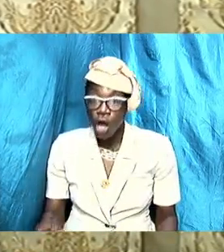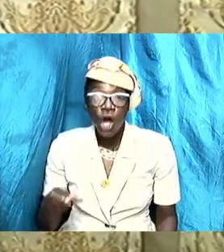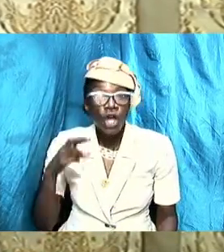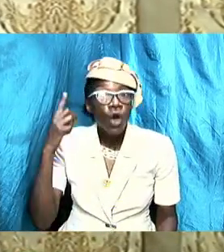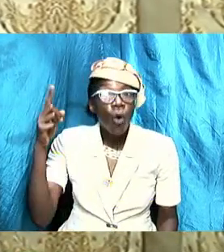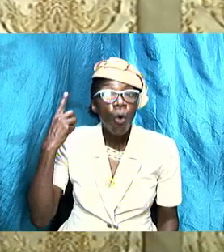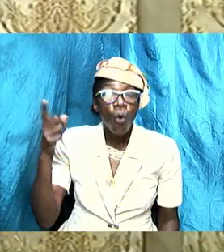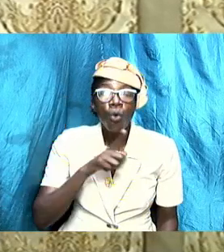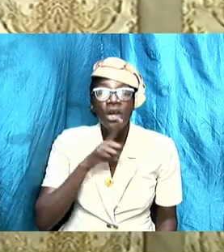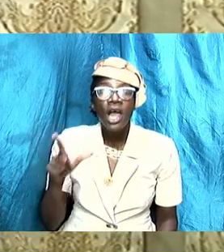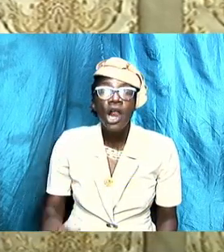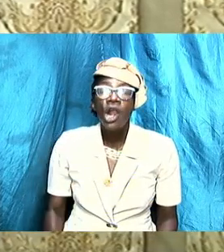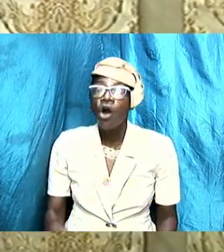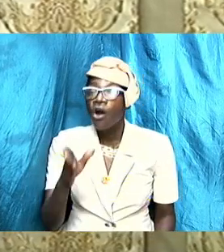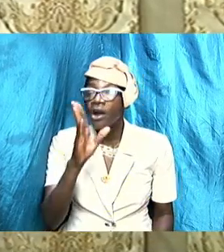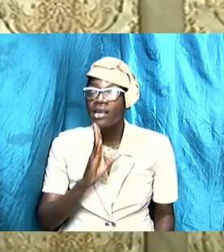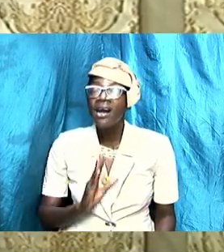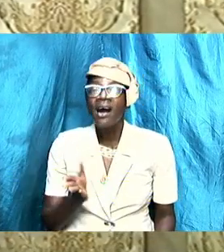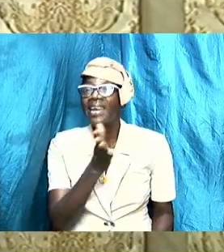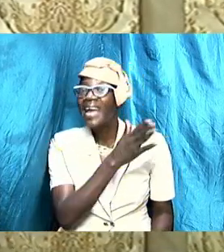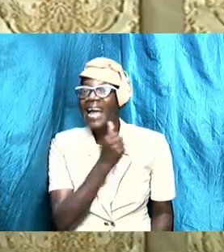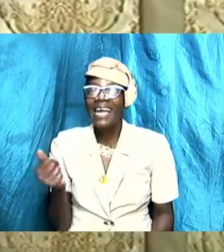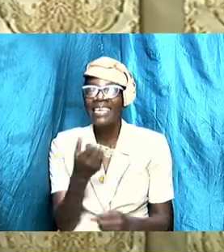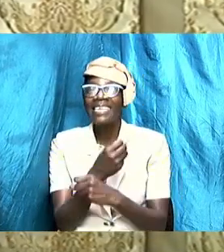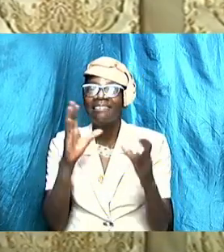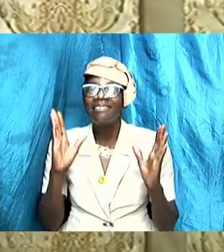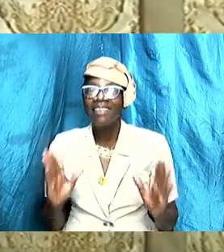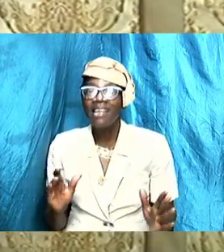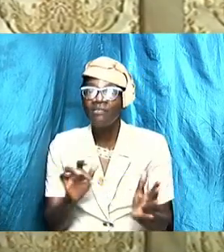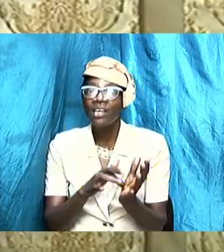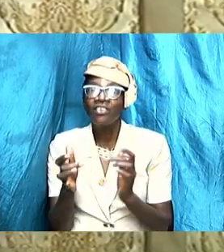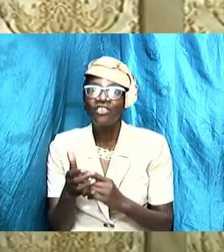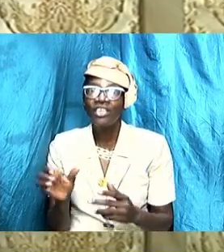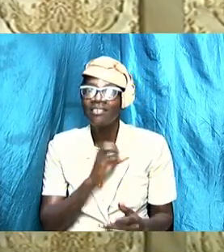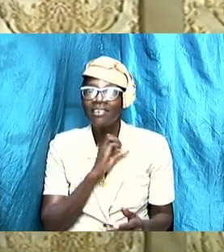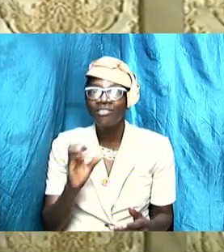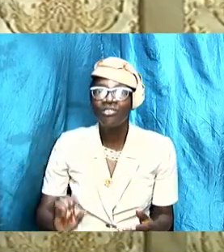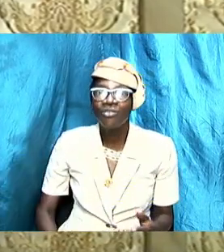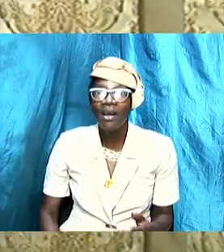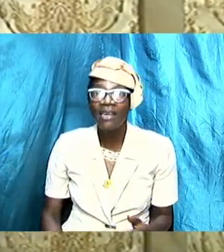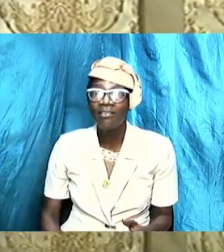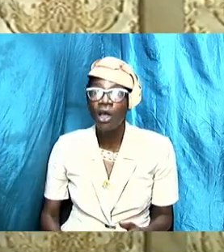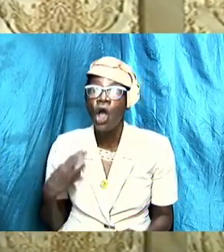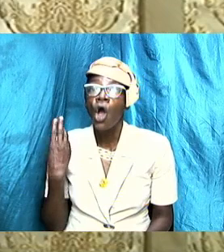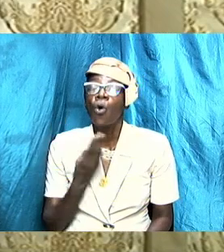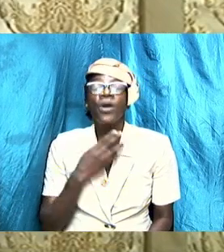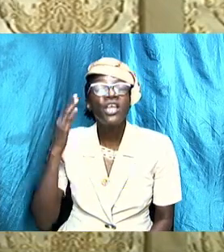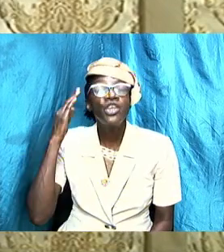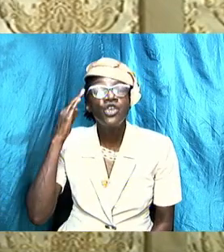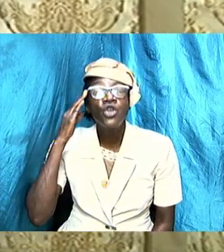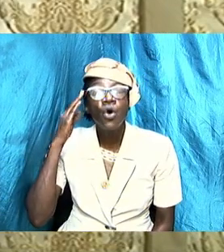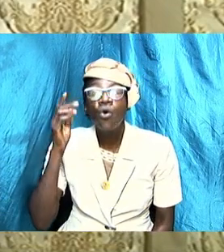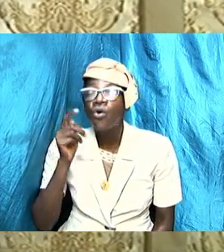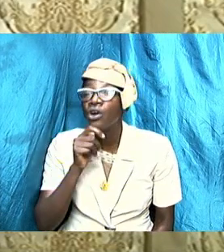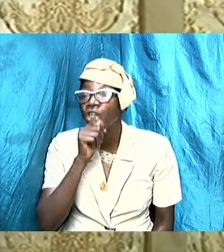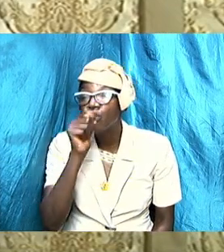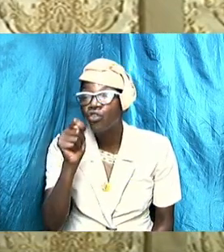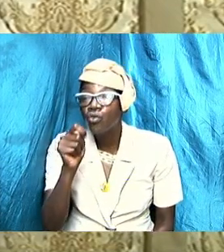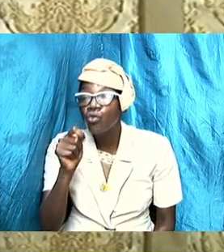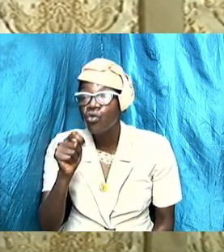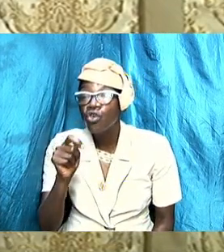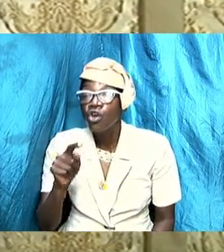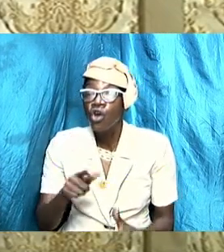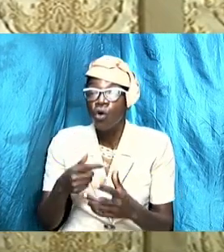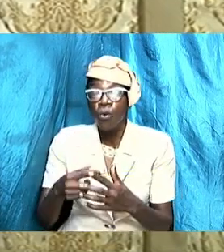and Savior Jesus Christ and we know that as a fact but then when we